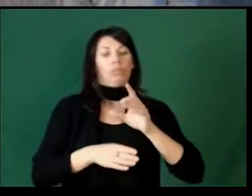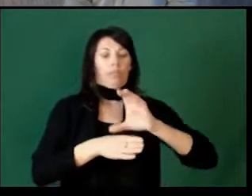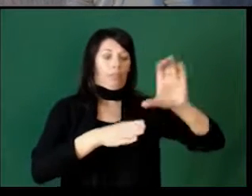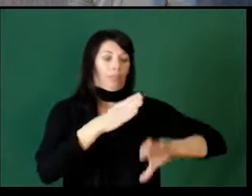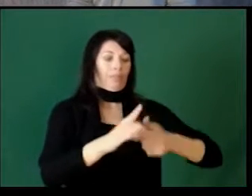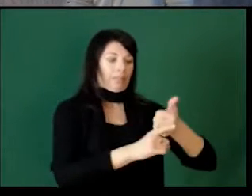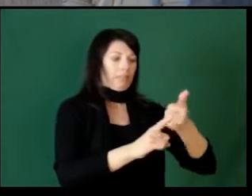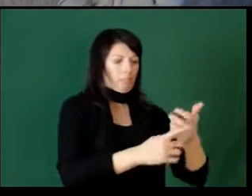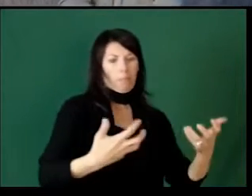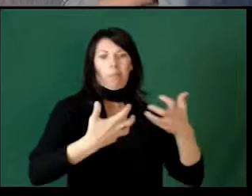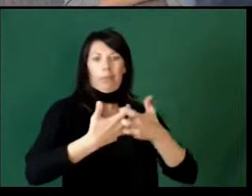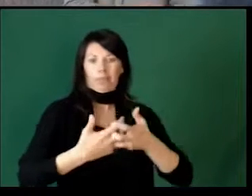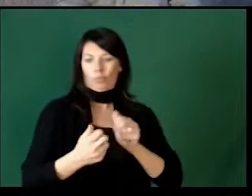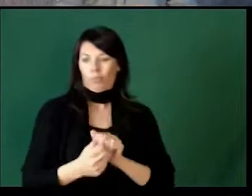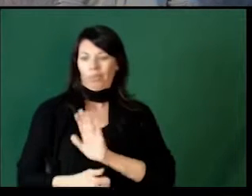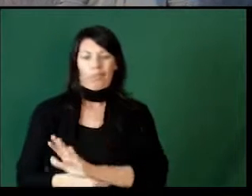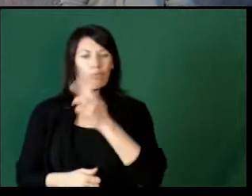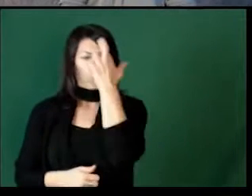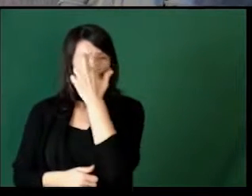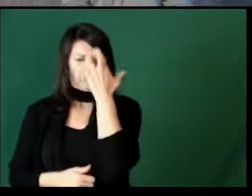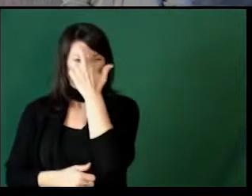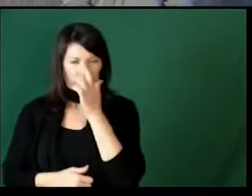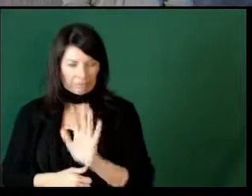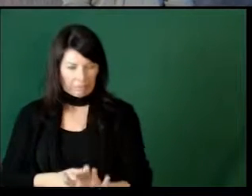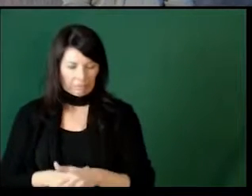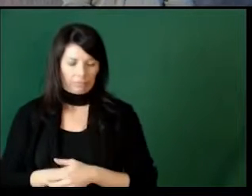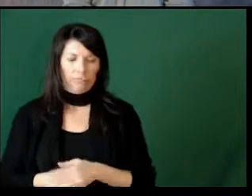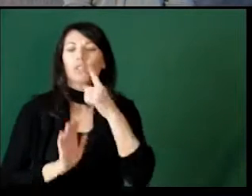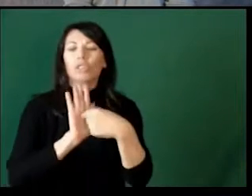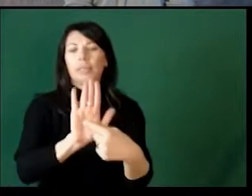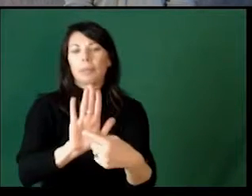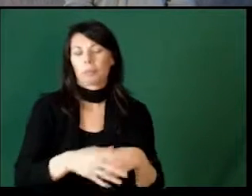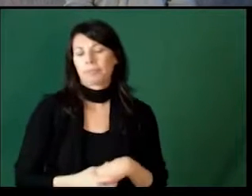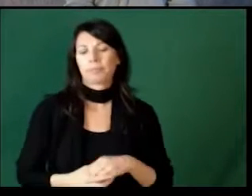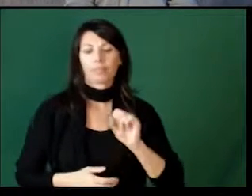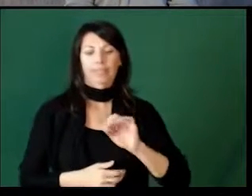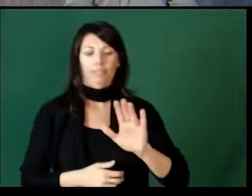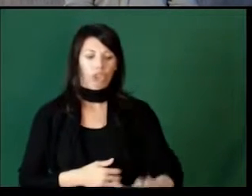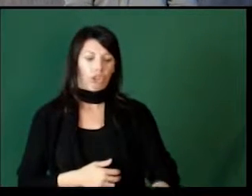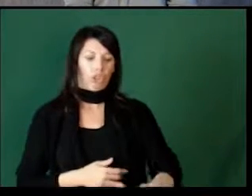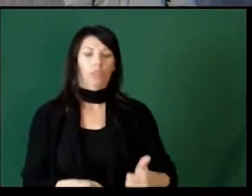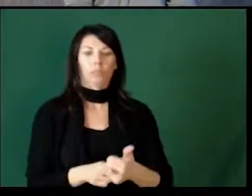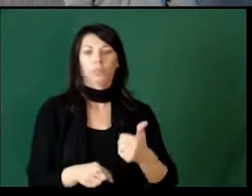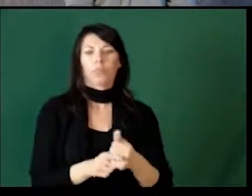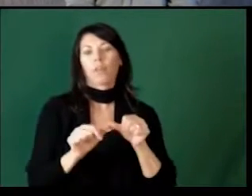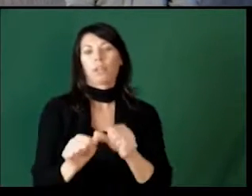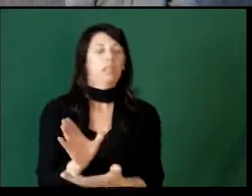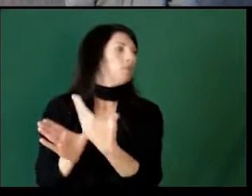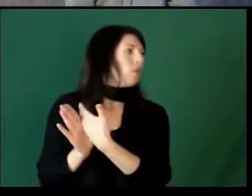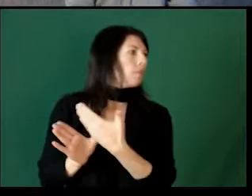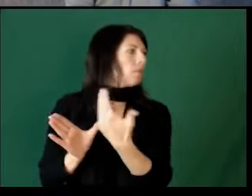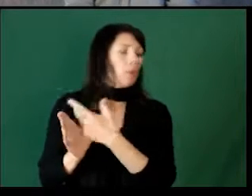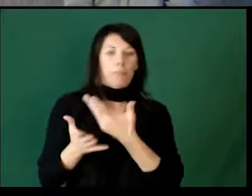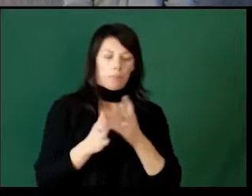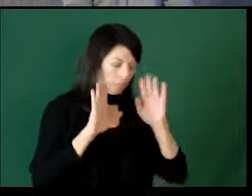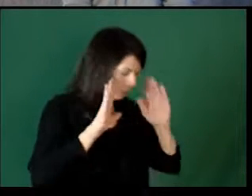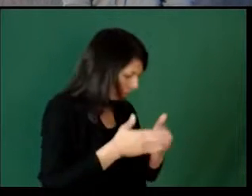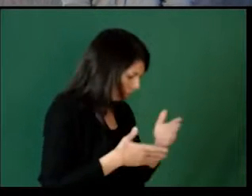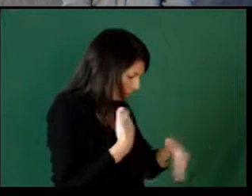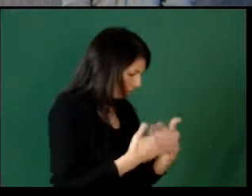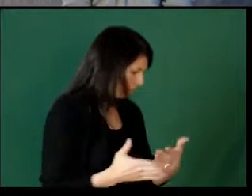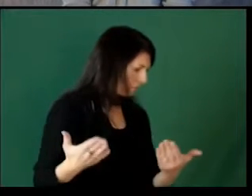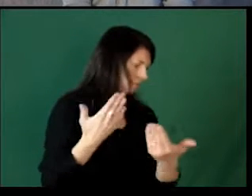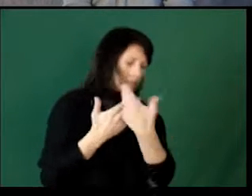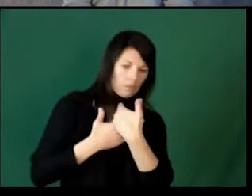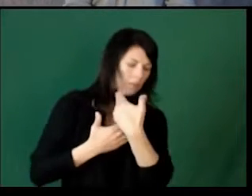aligns with that reason for the behavior. For example, if a child is constantly interrupting you because they